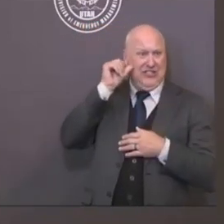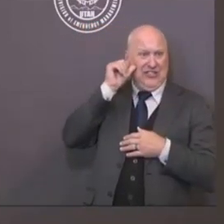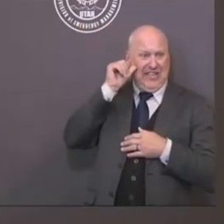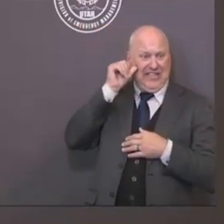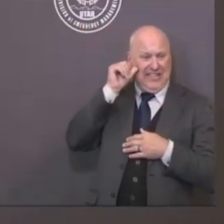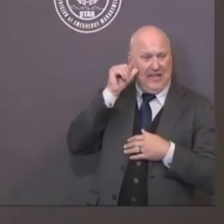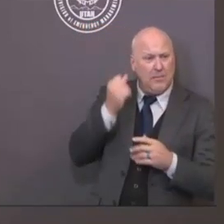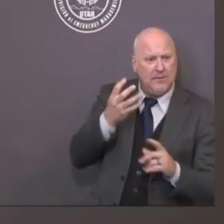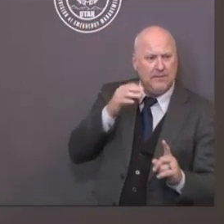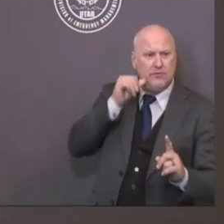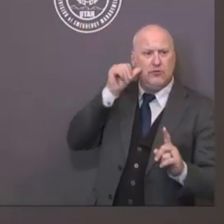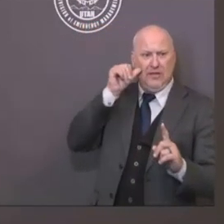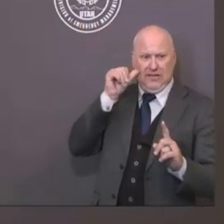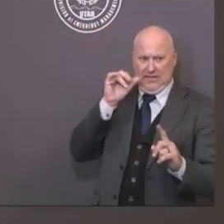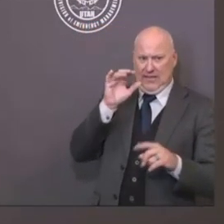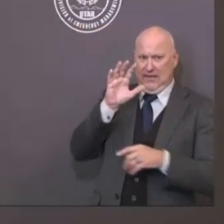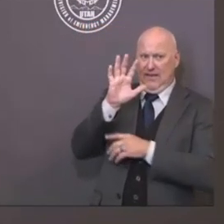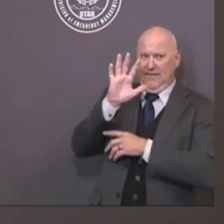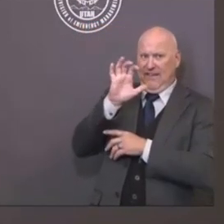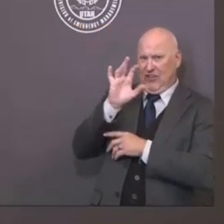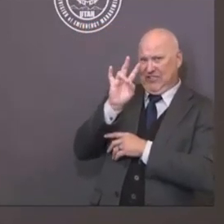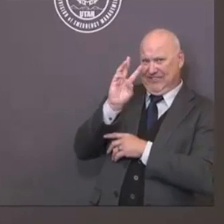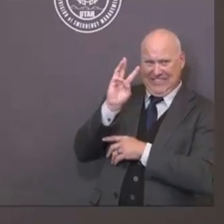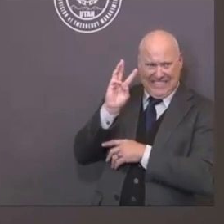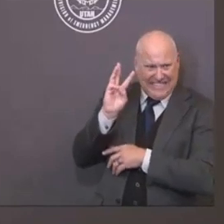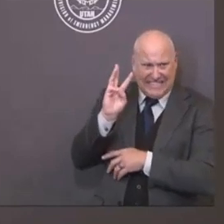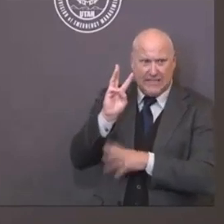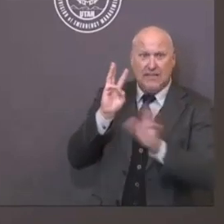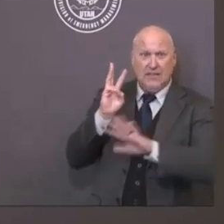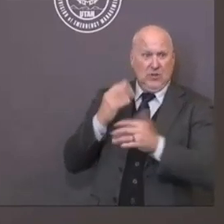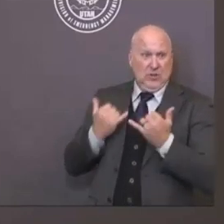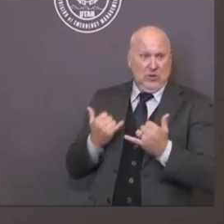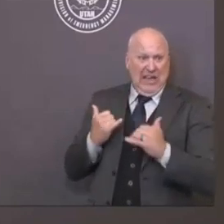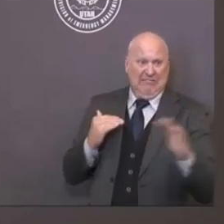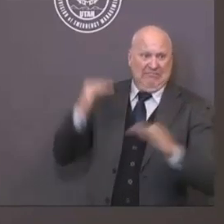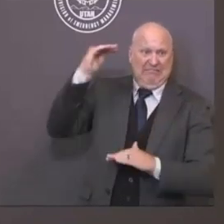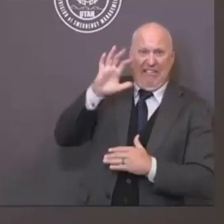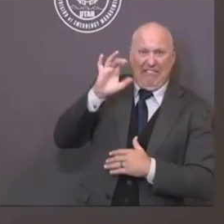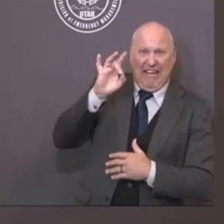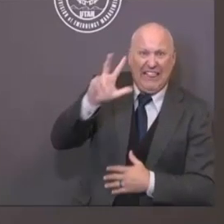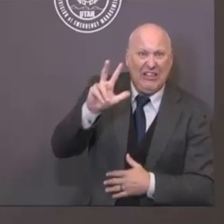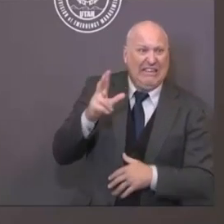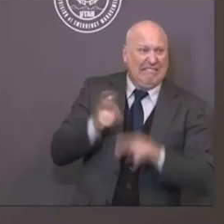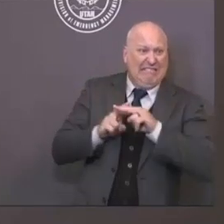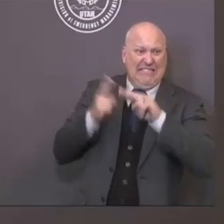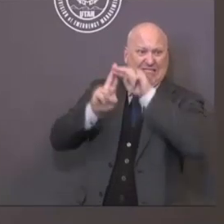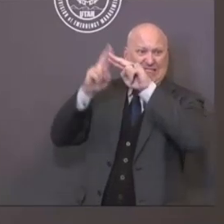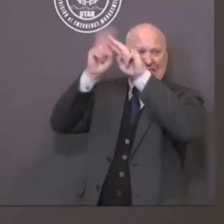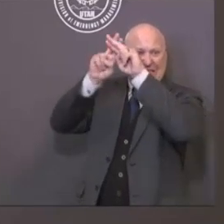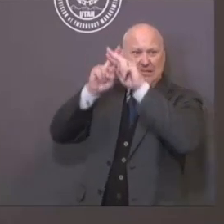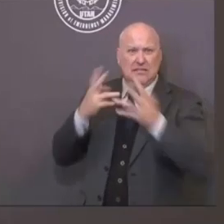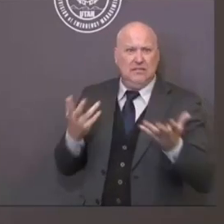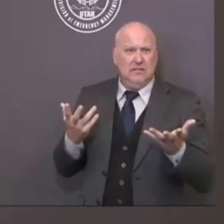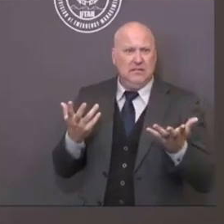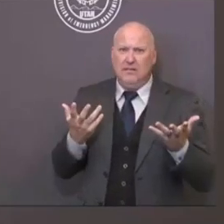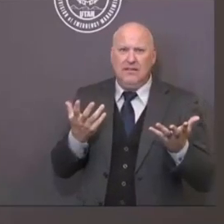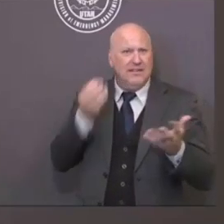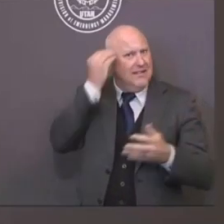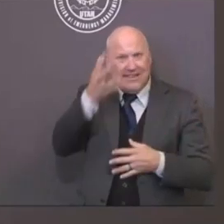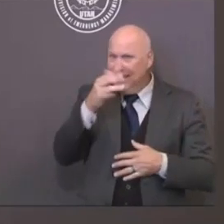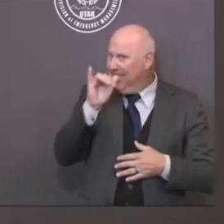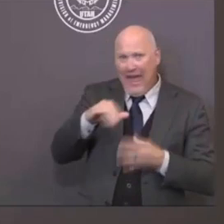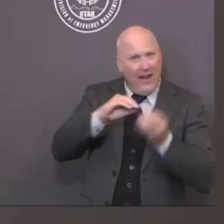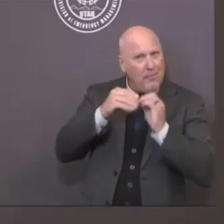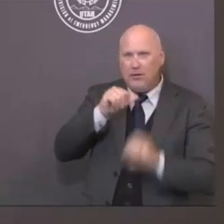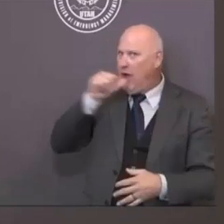The trend is going in the wrong direction. And the concern is the same today as it was back in March when we